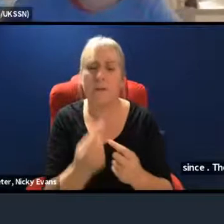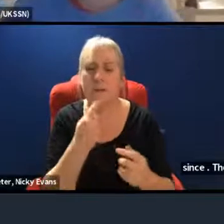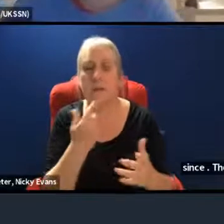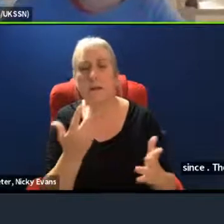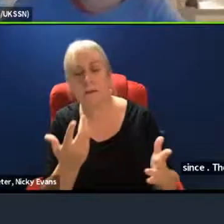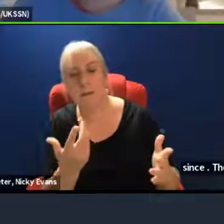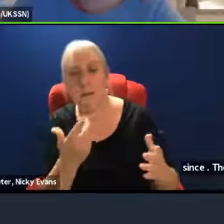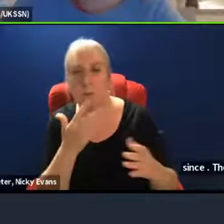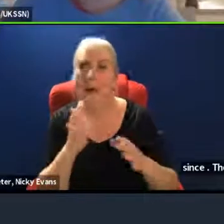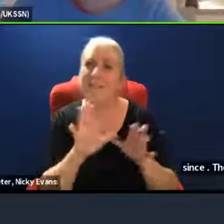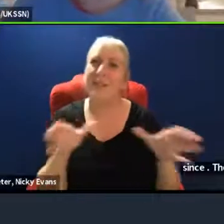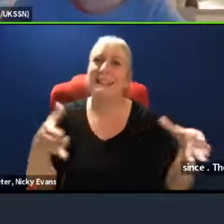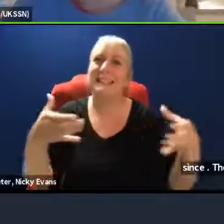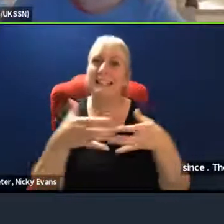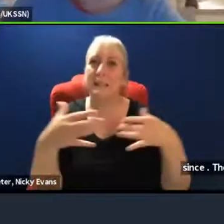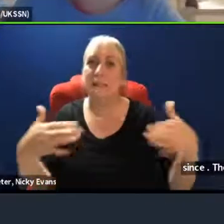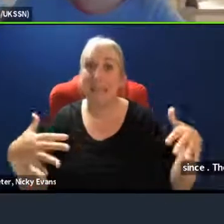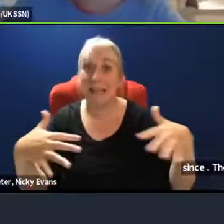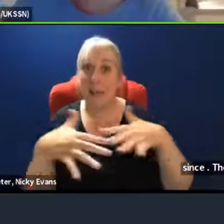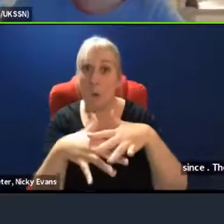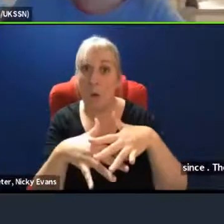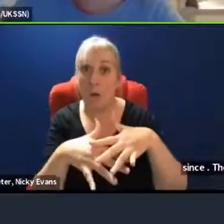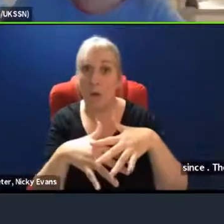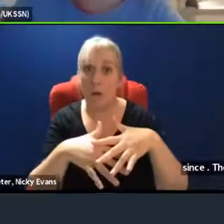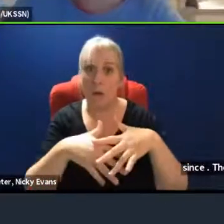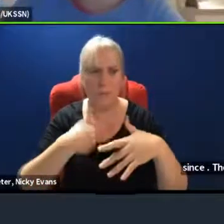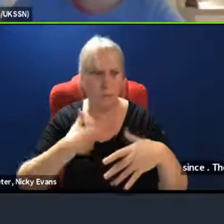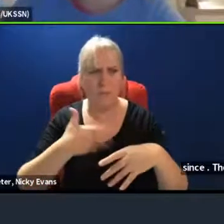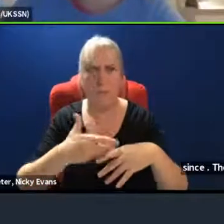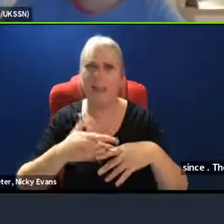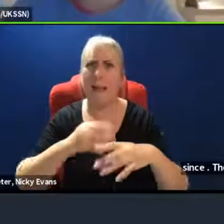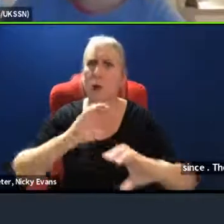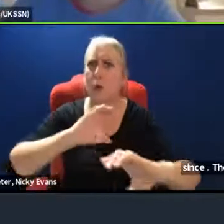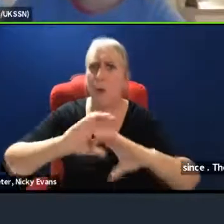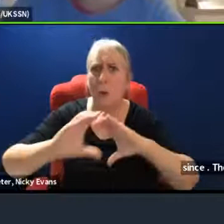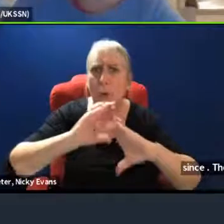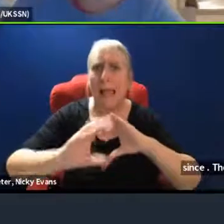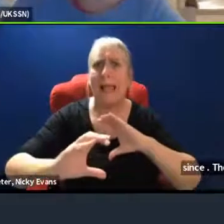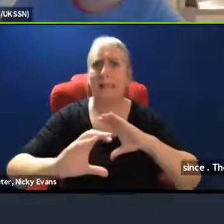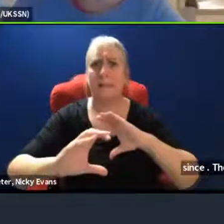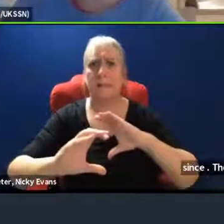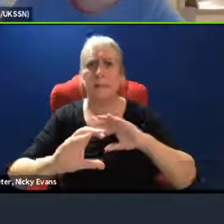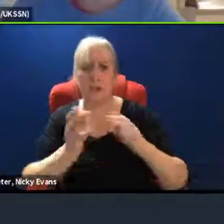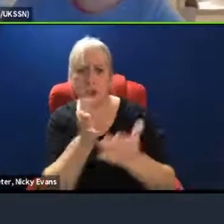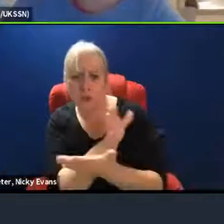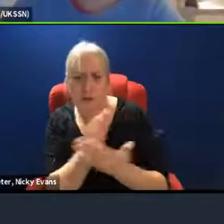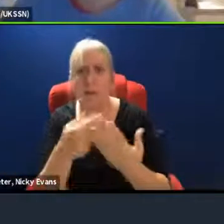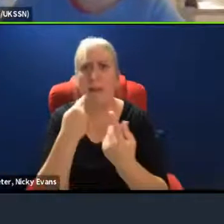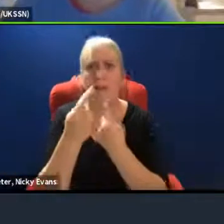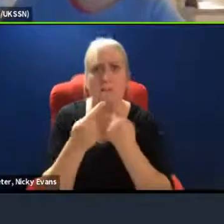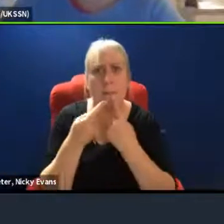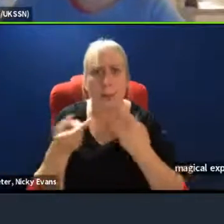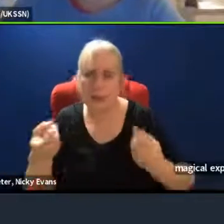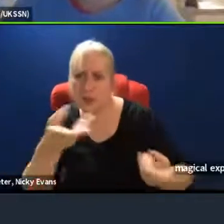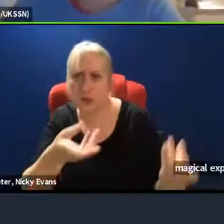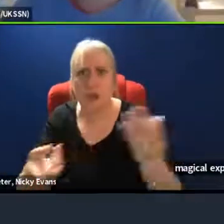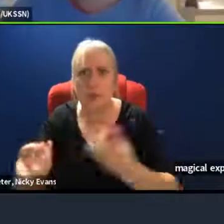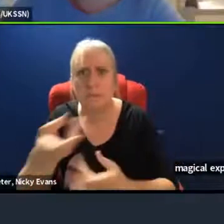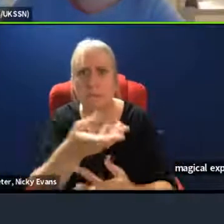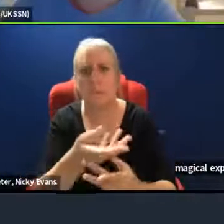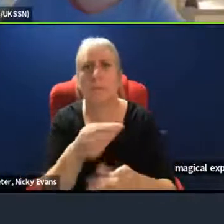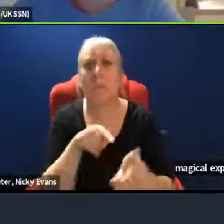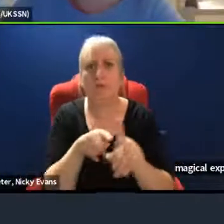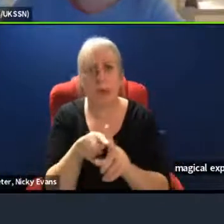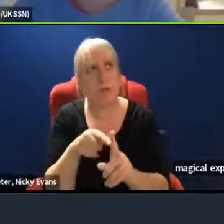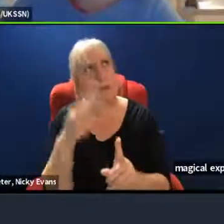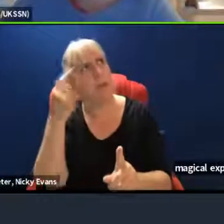teams network and we've just been communicating and collating information and like thinking about our aims for